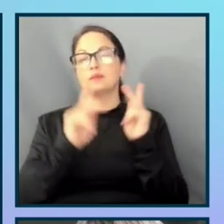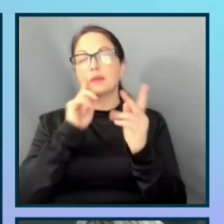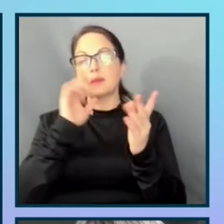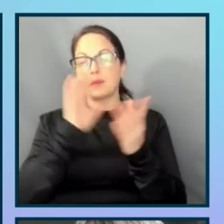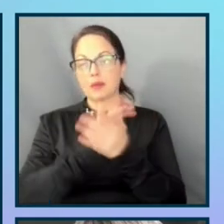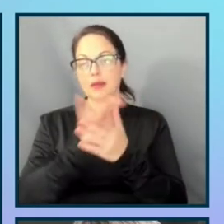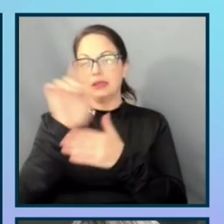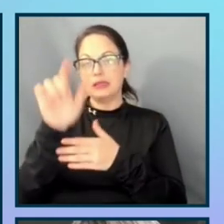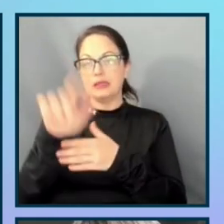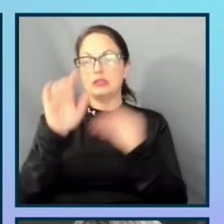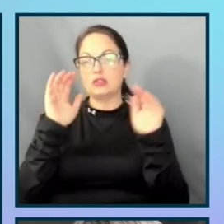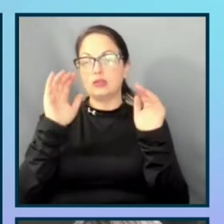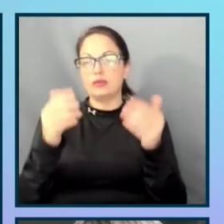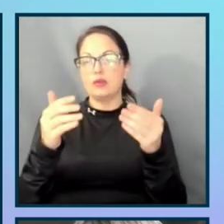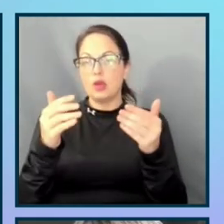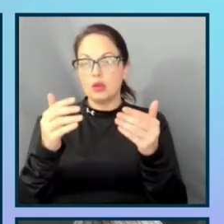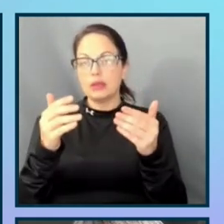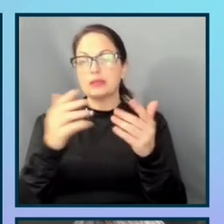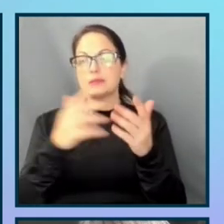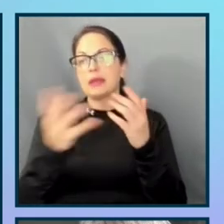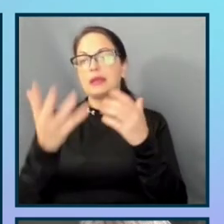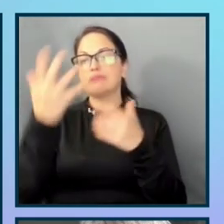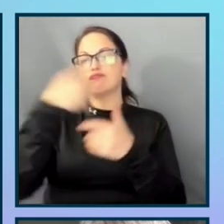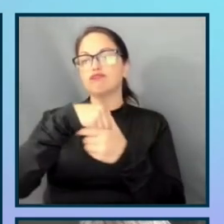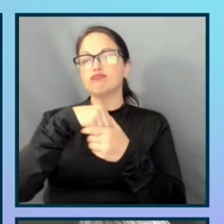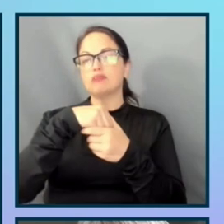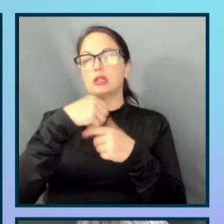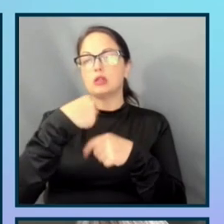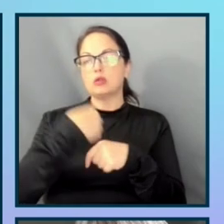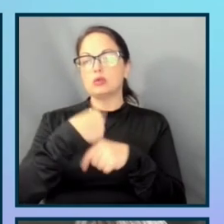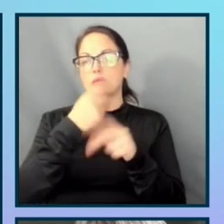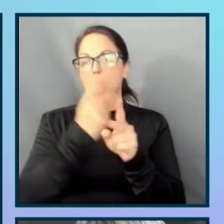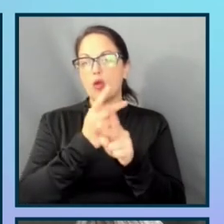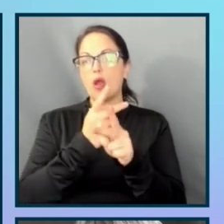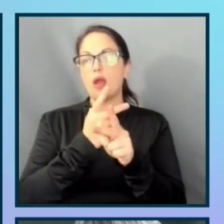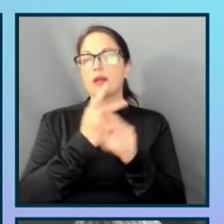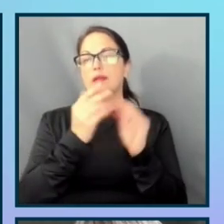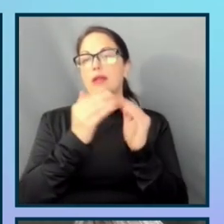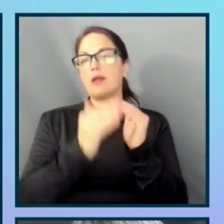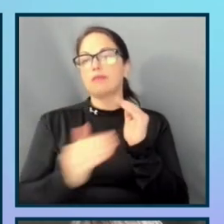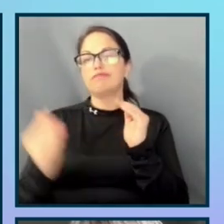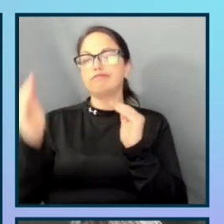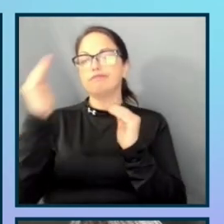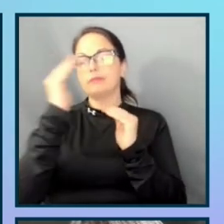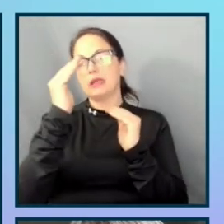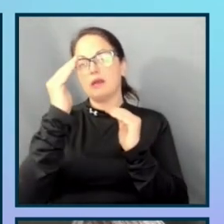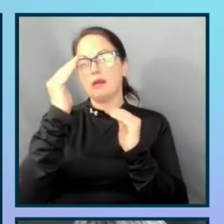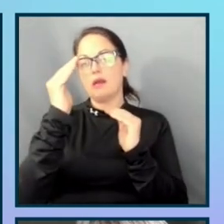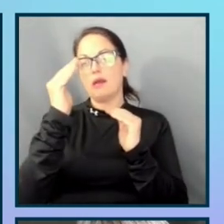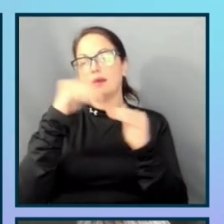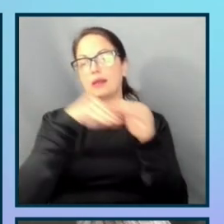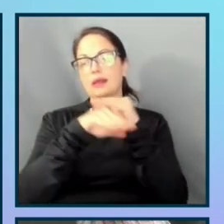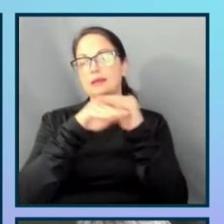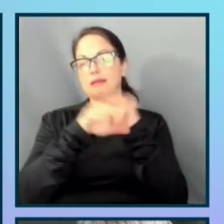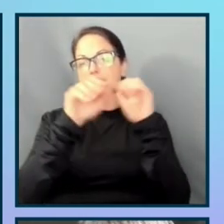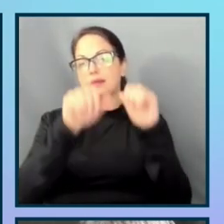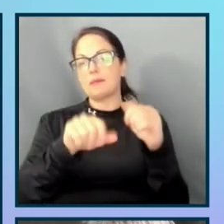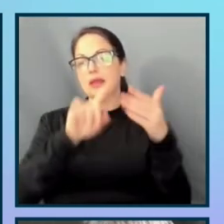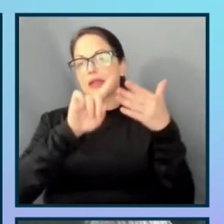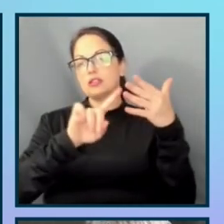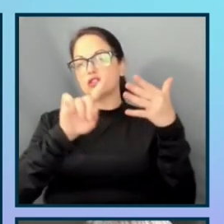really focus on making inclusive, um, products that go beyond, um, uh, an accessibility checklist.